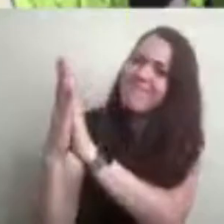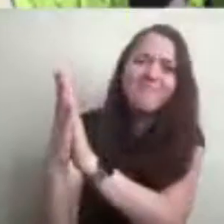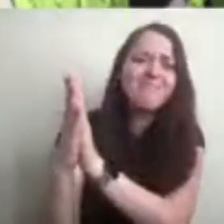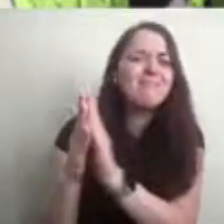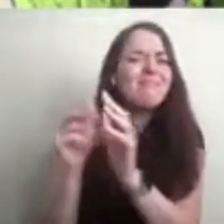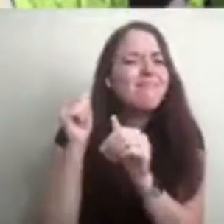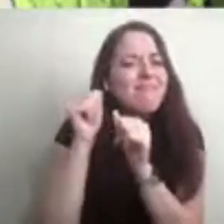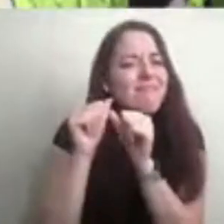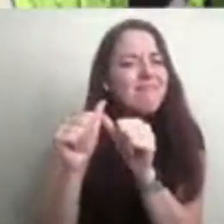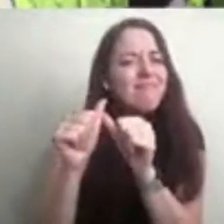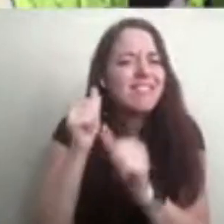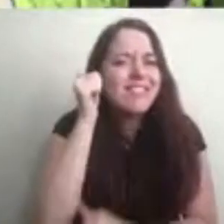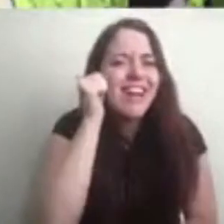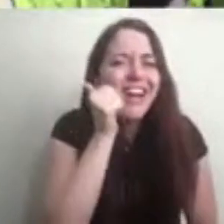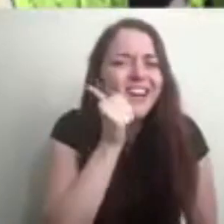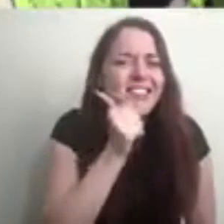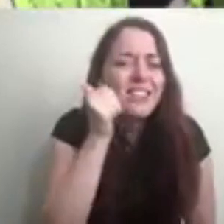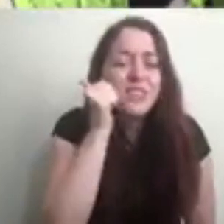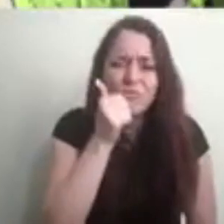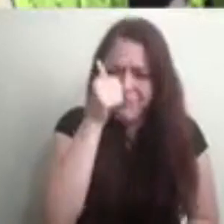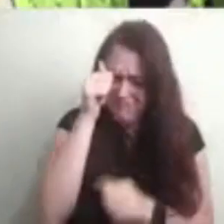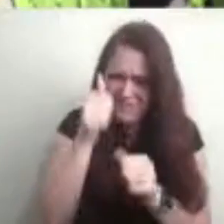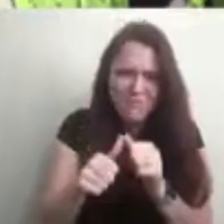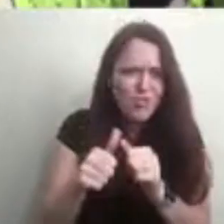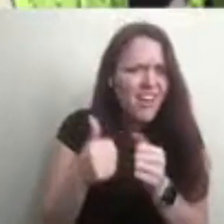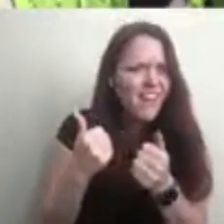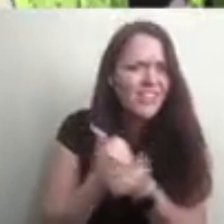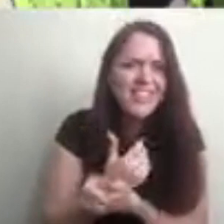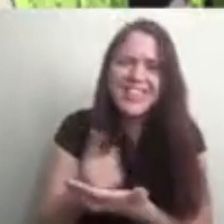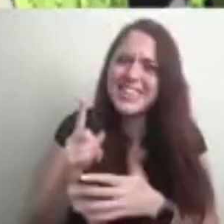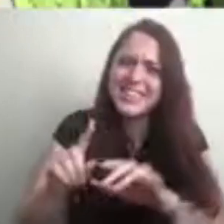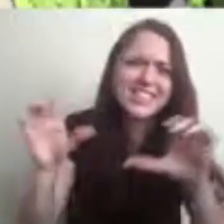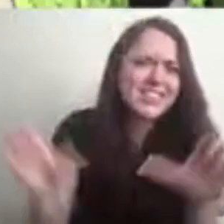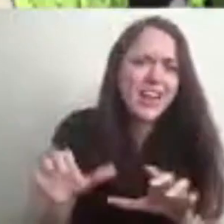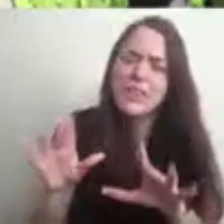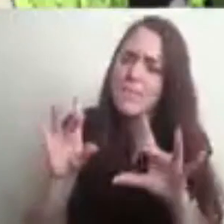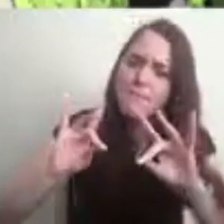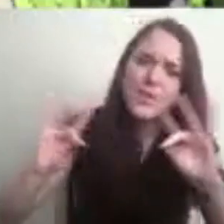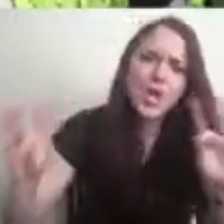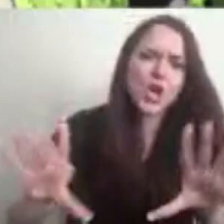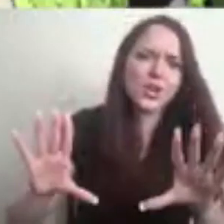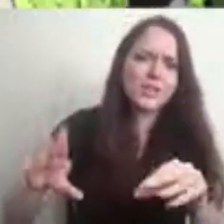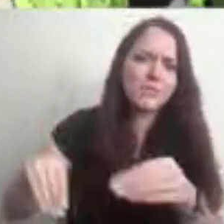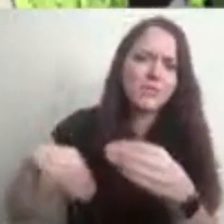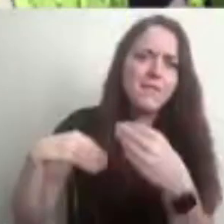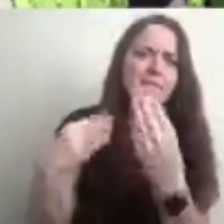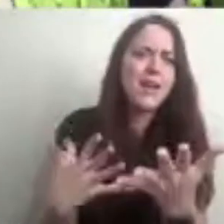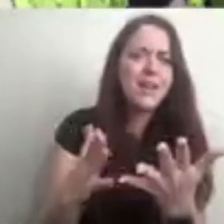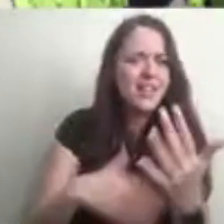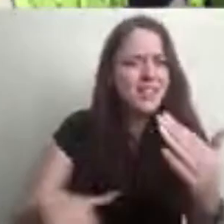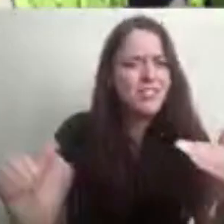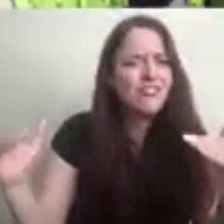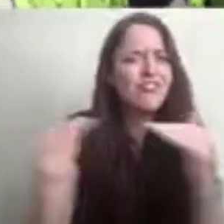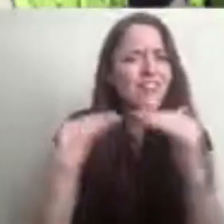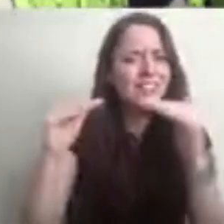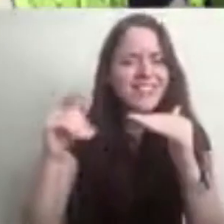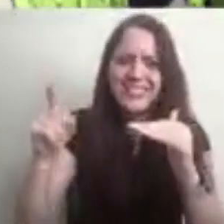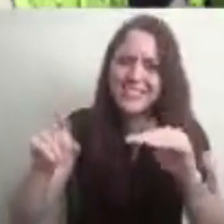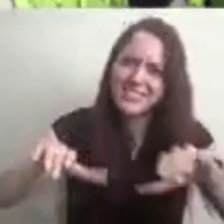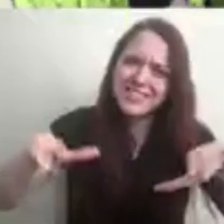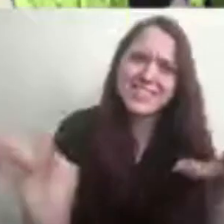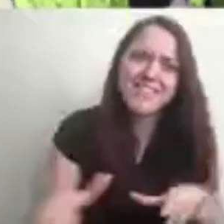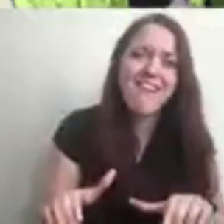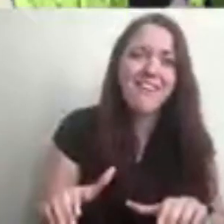Remember the marvels God has done, the wonders performed, and the justice pronounced. You